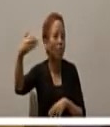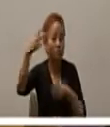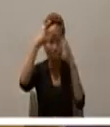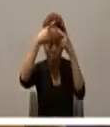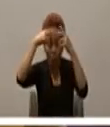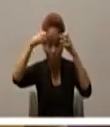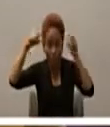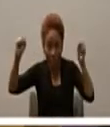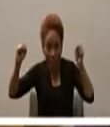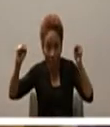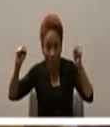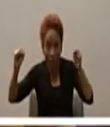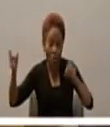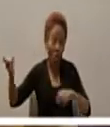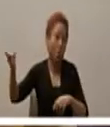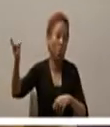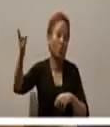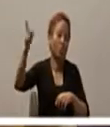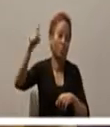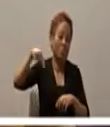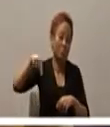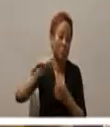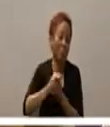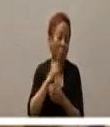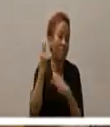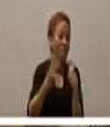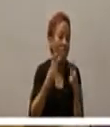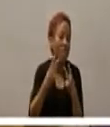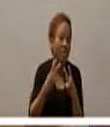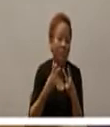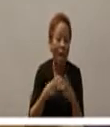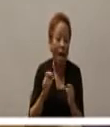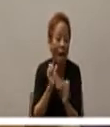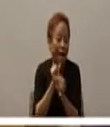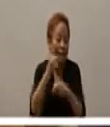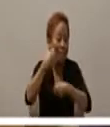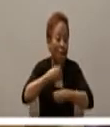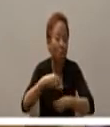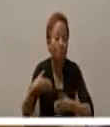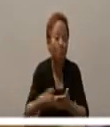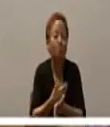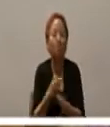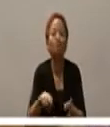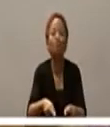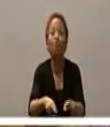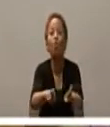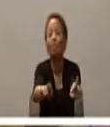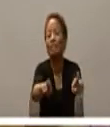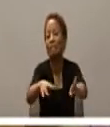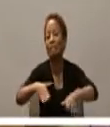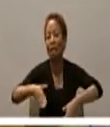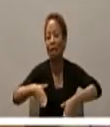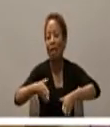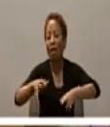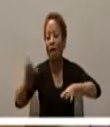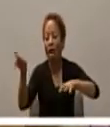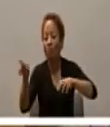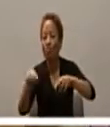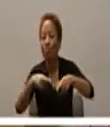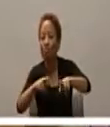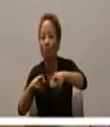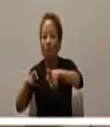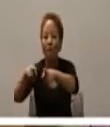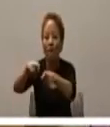wherever there was a river cross and they actually filled it in I mean the first rain would take it away but they filled it in and and father Hube